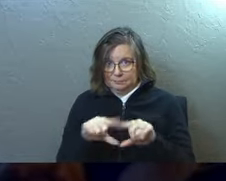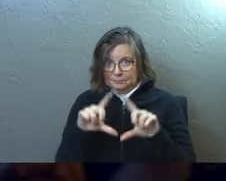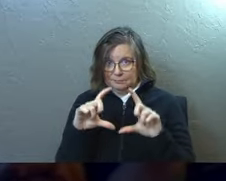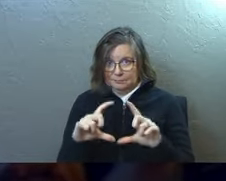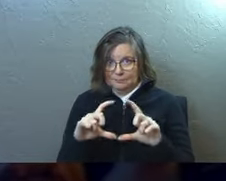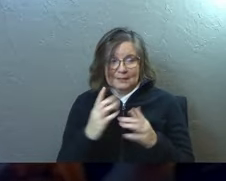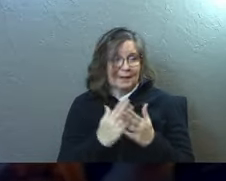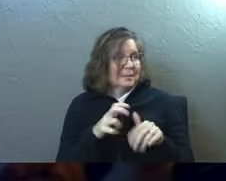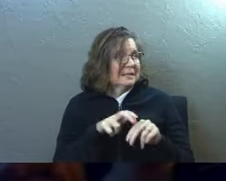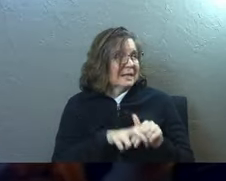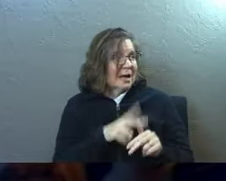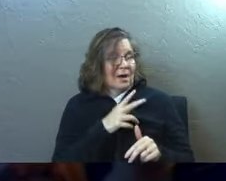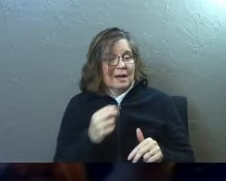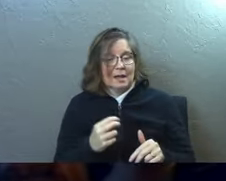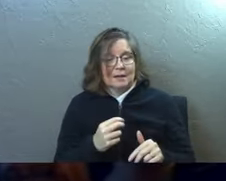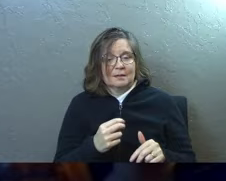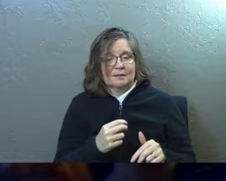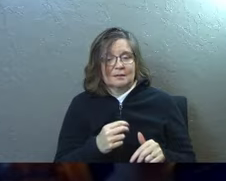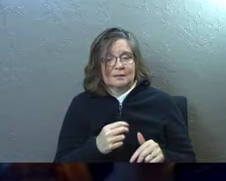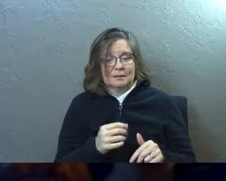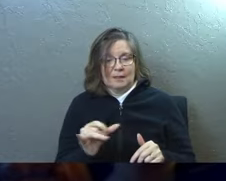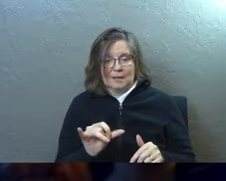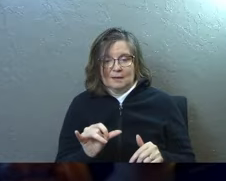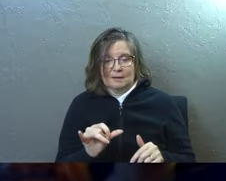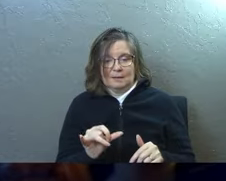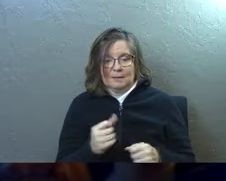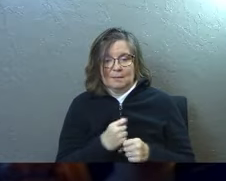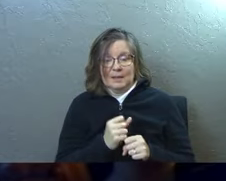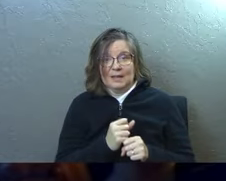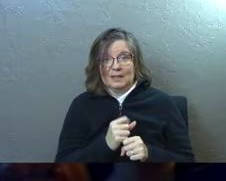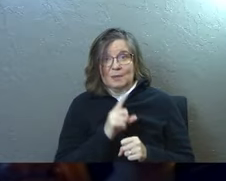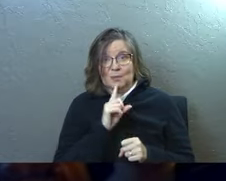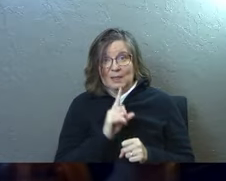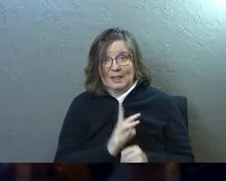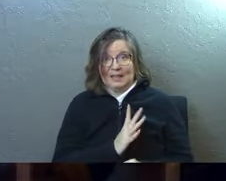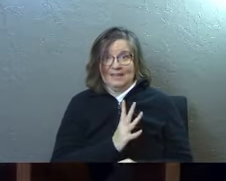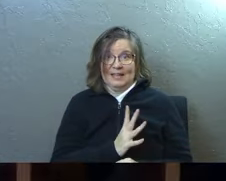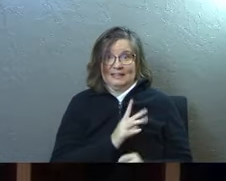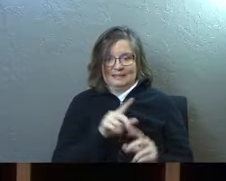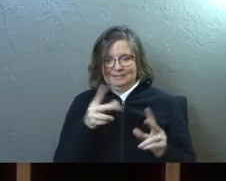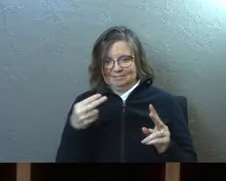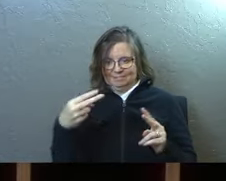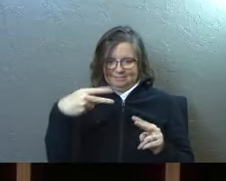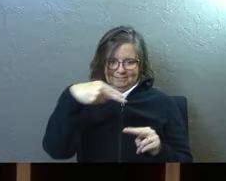And then somebody sat down and like made them really fancy.